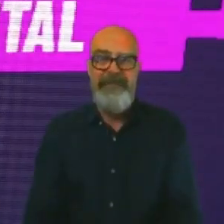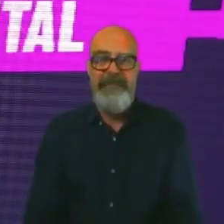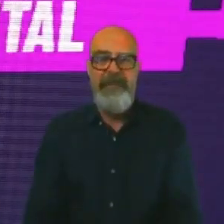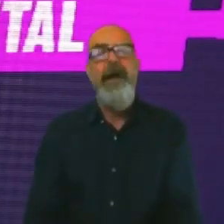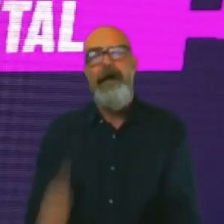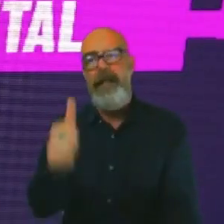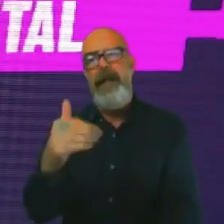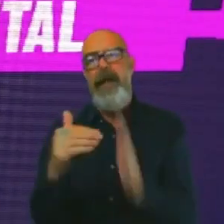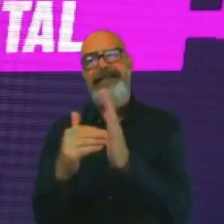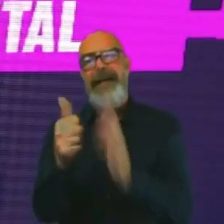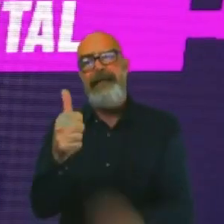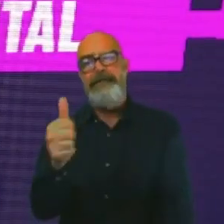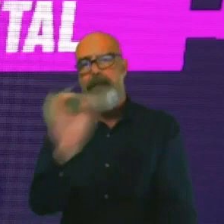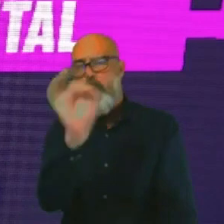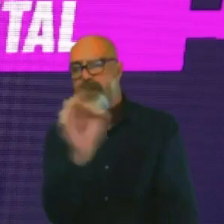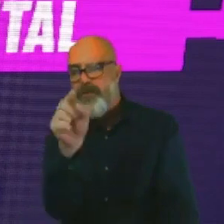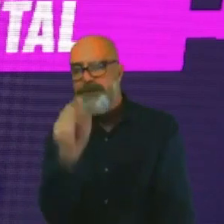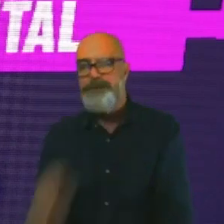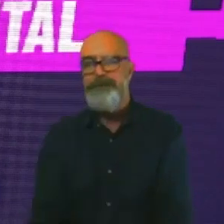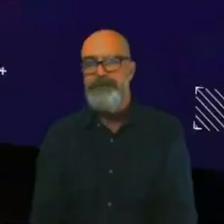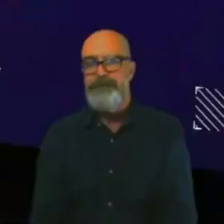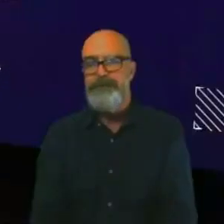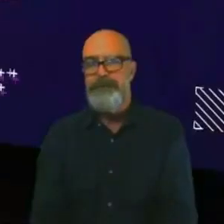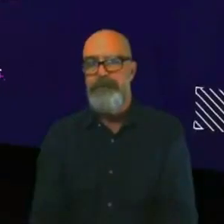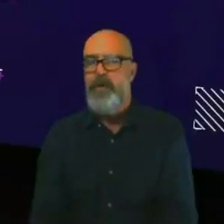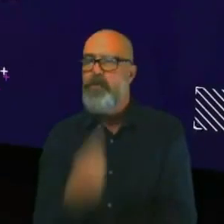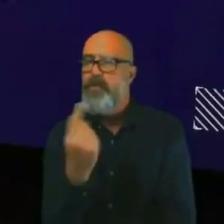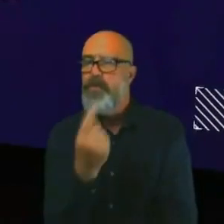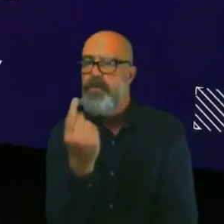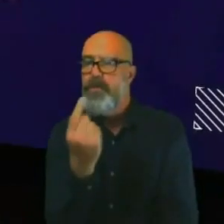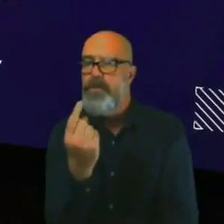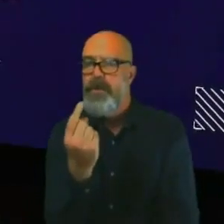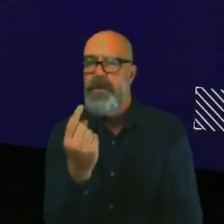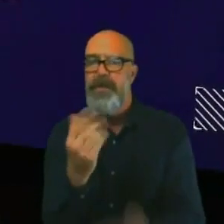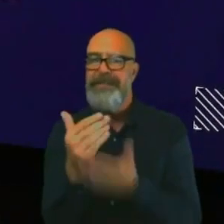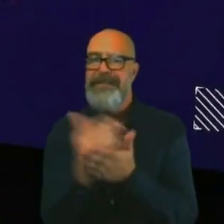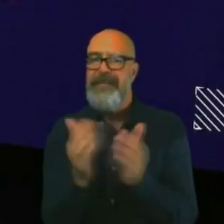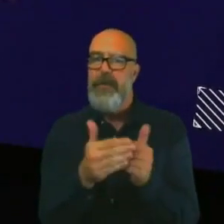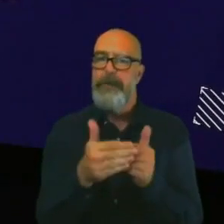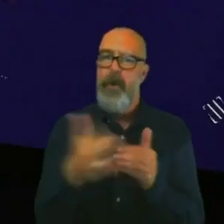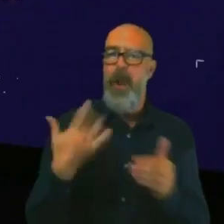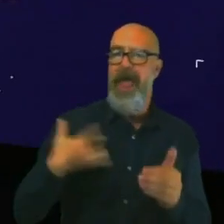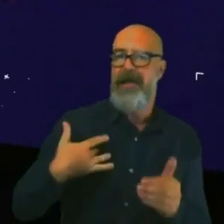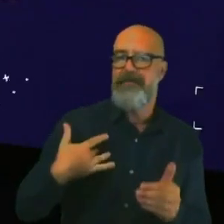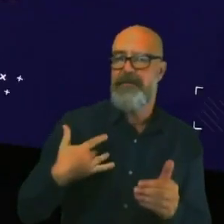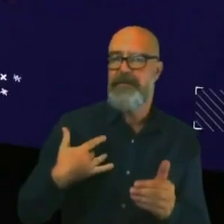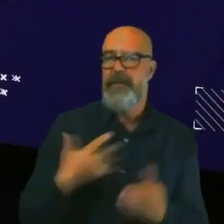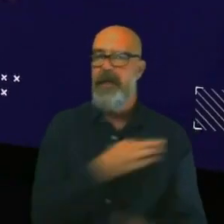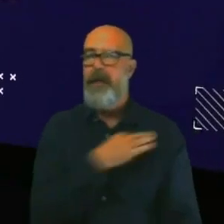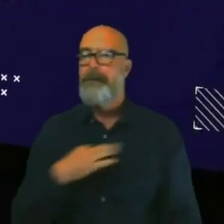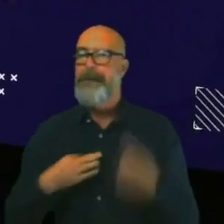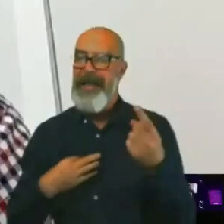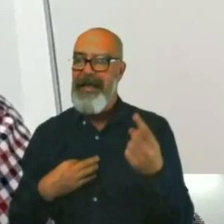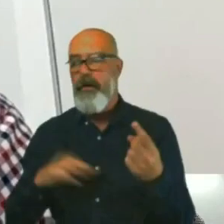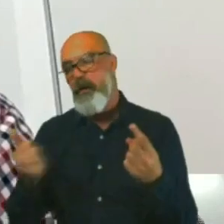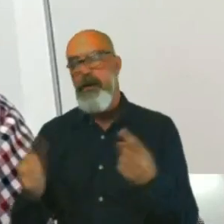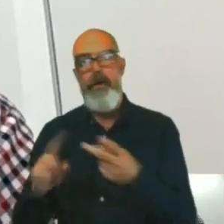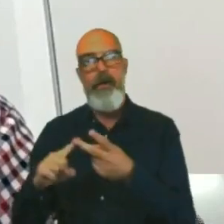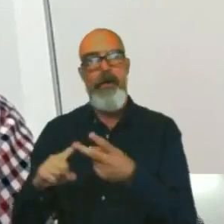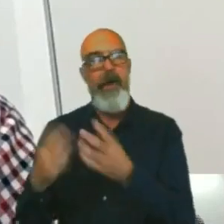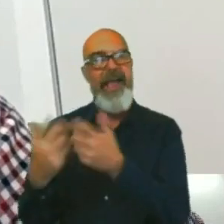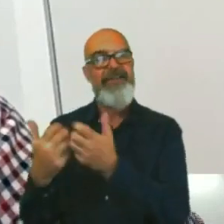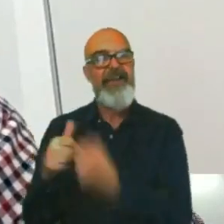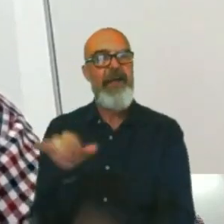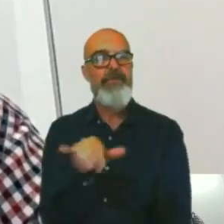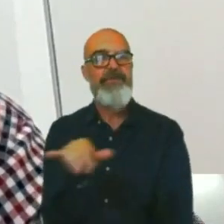for you. Who saves more lives, medics or engineers? Well, I think